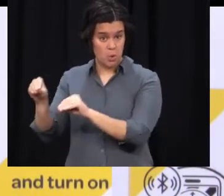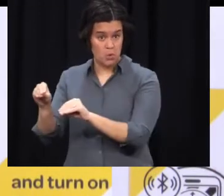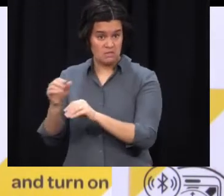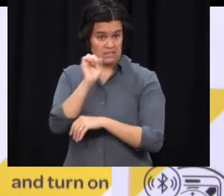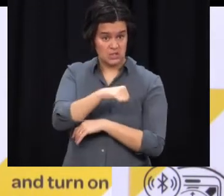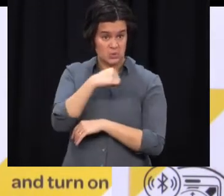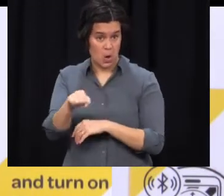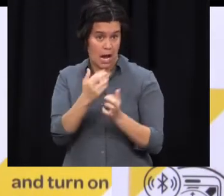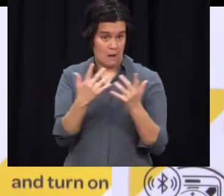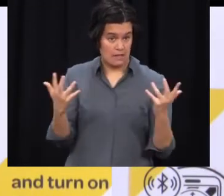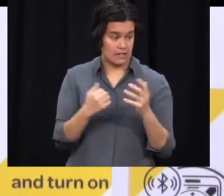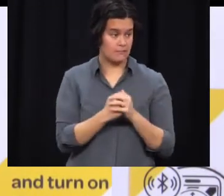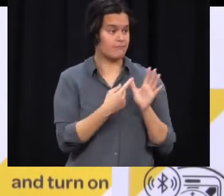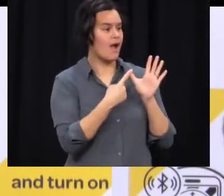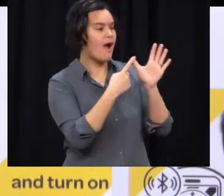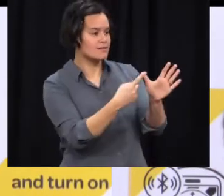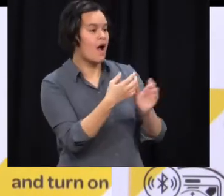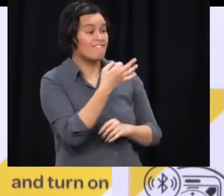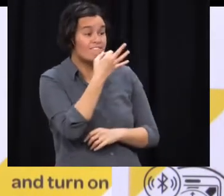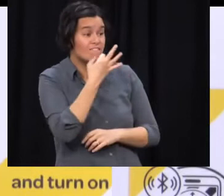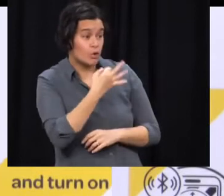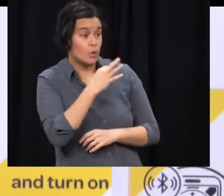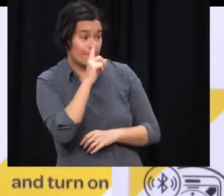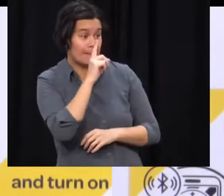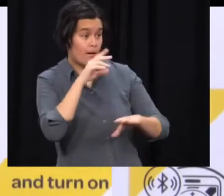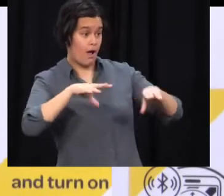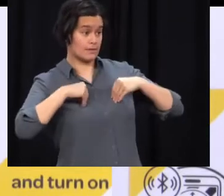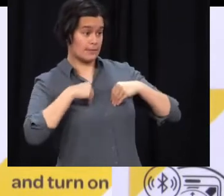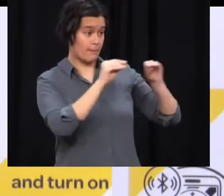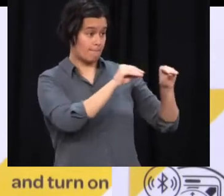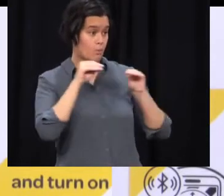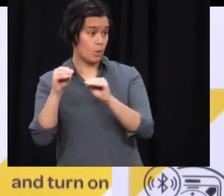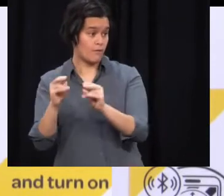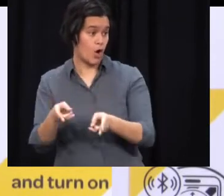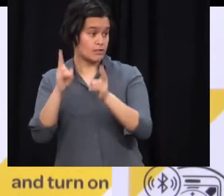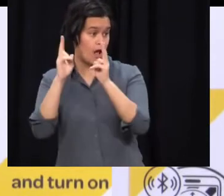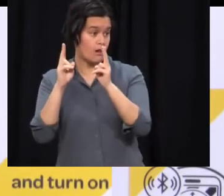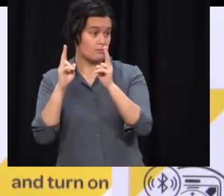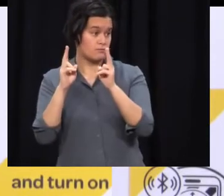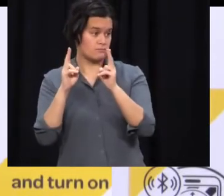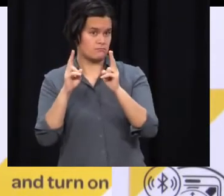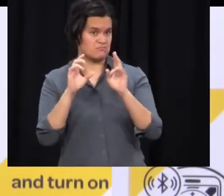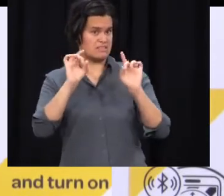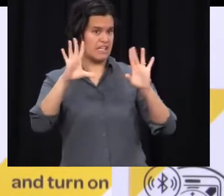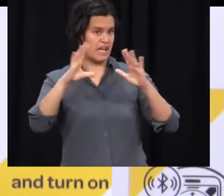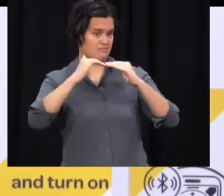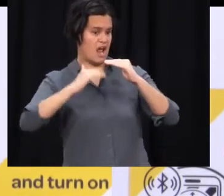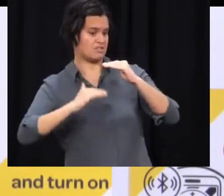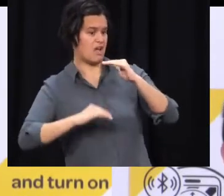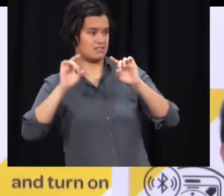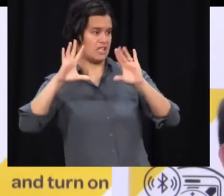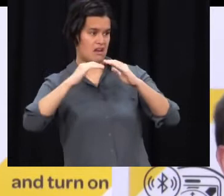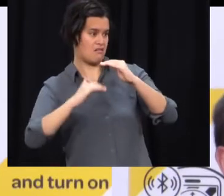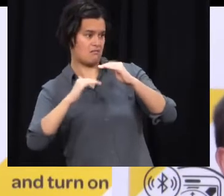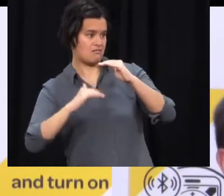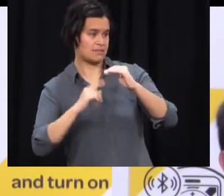From this morning's report, just a few. Yeah. But that option is open there. So there are a few people, less than 10, who have taken up that option of going into